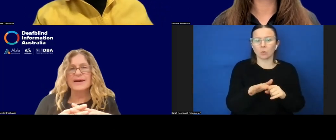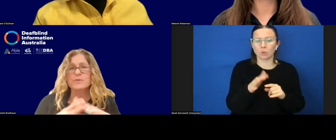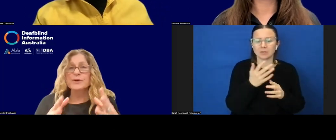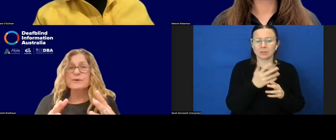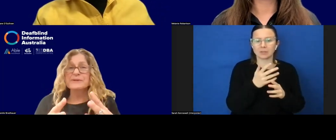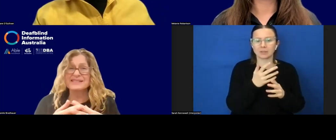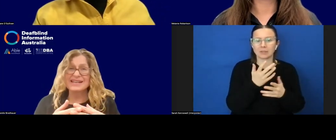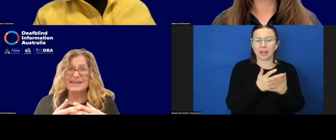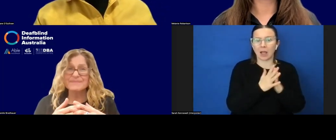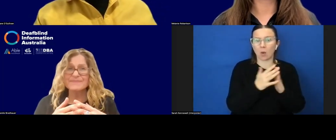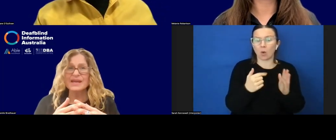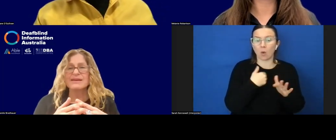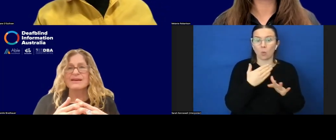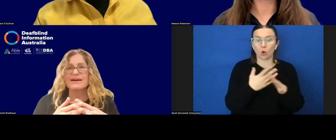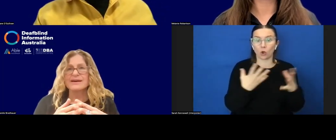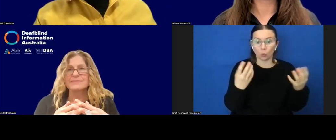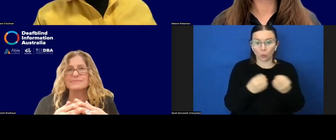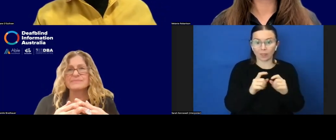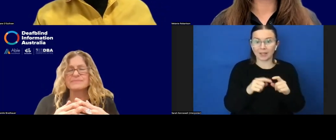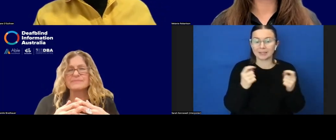work with the team.